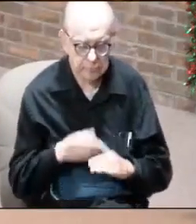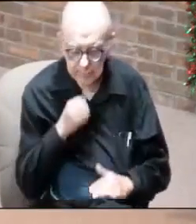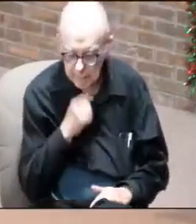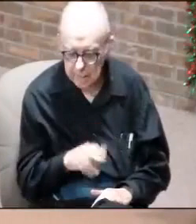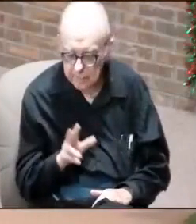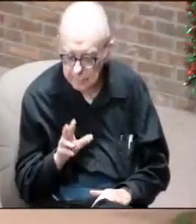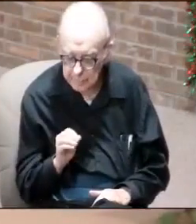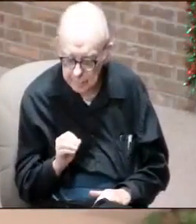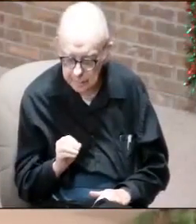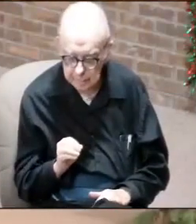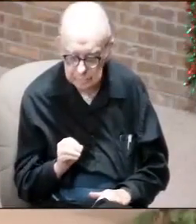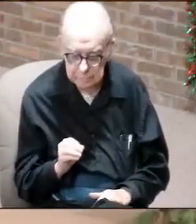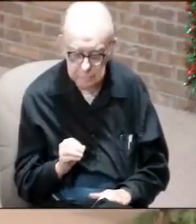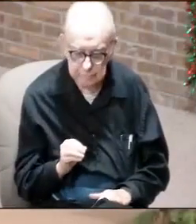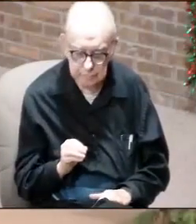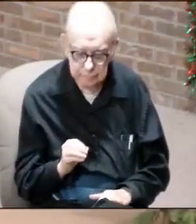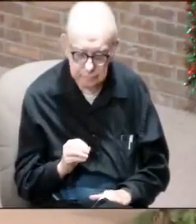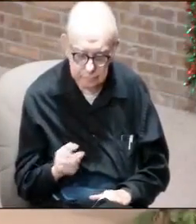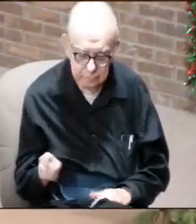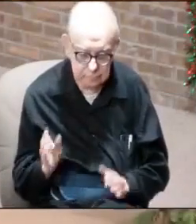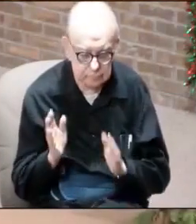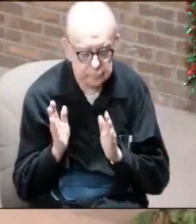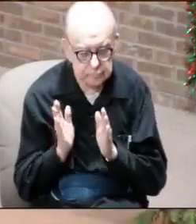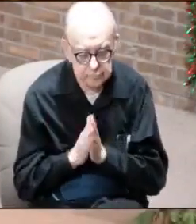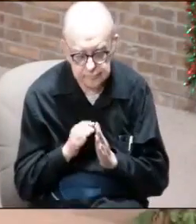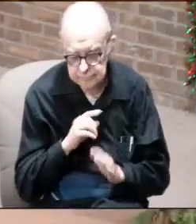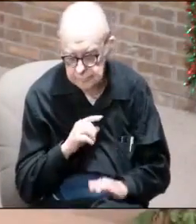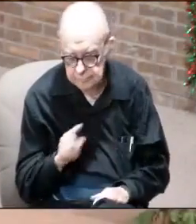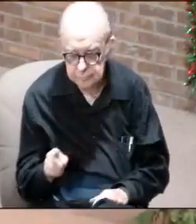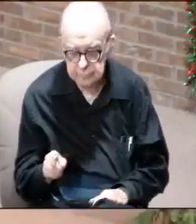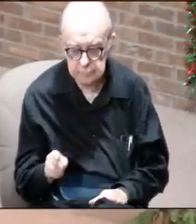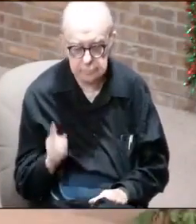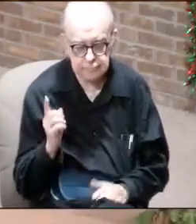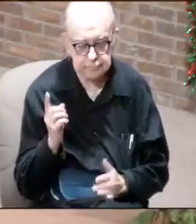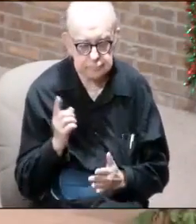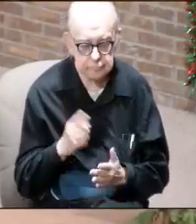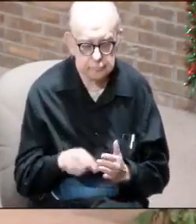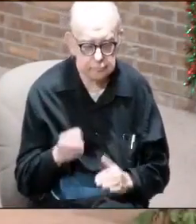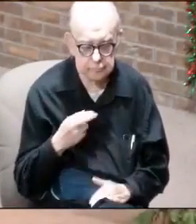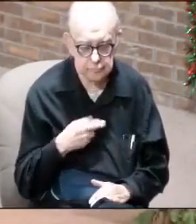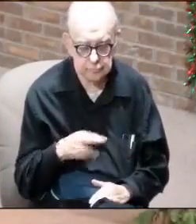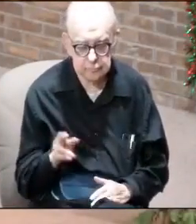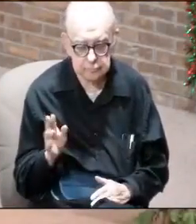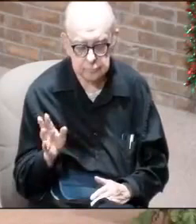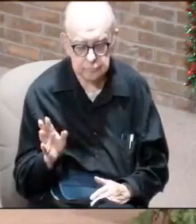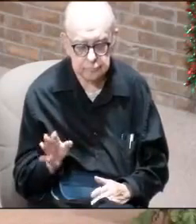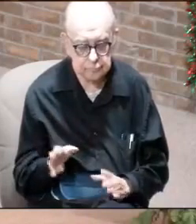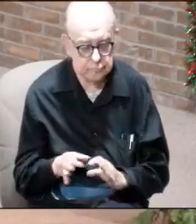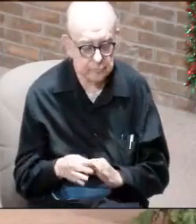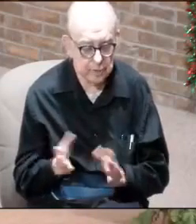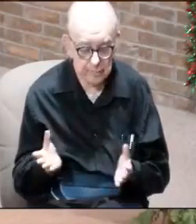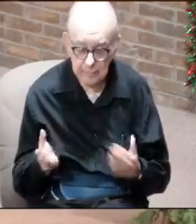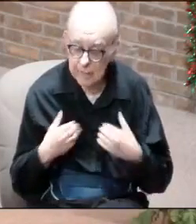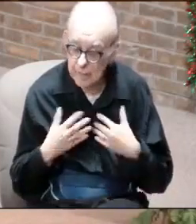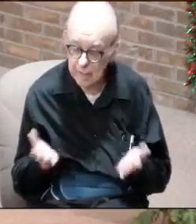30. And they asked them, what religious affiliation do you have?